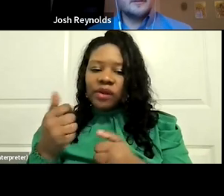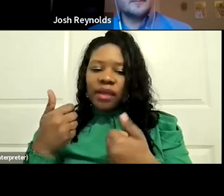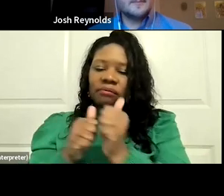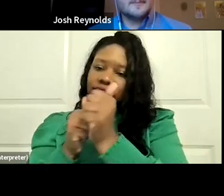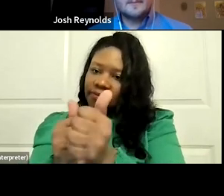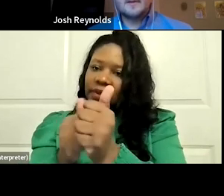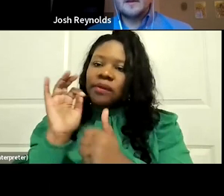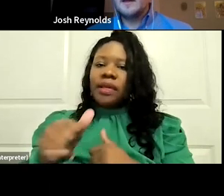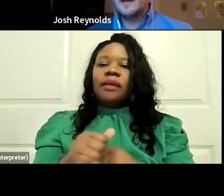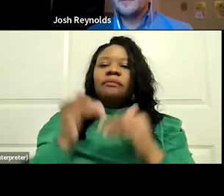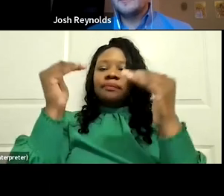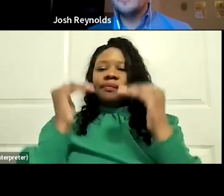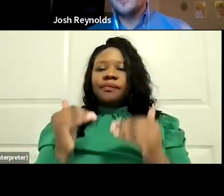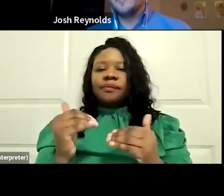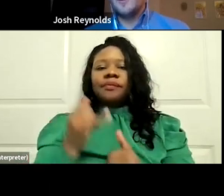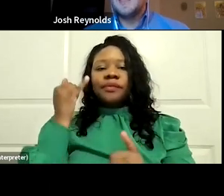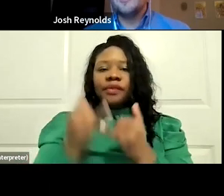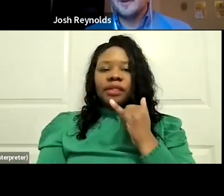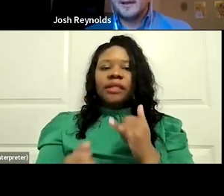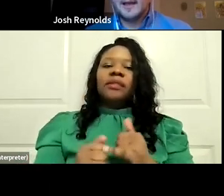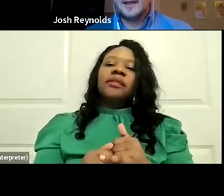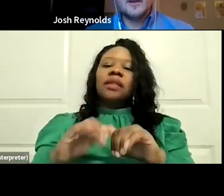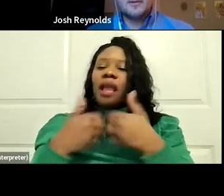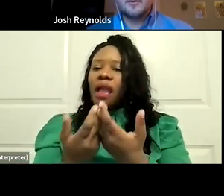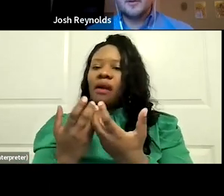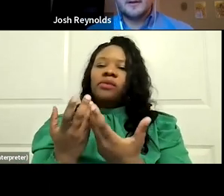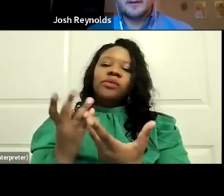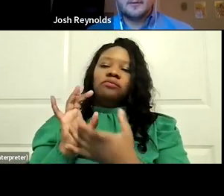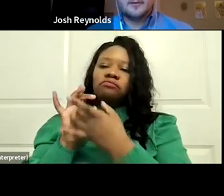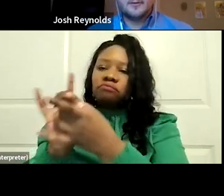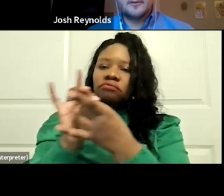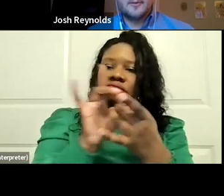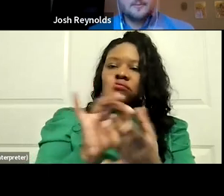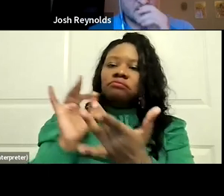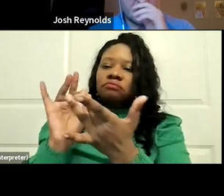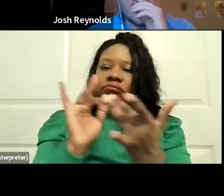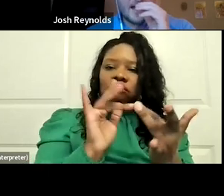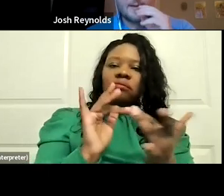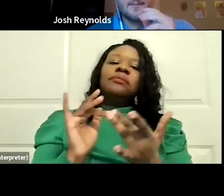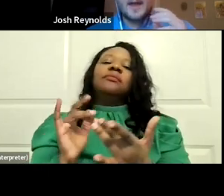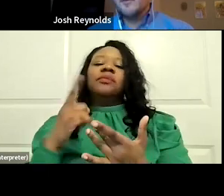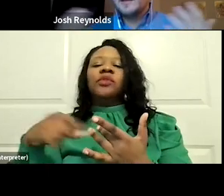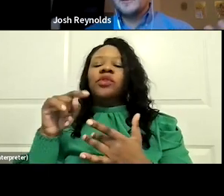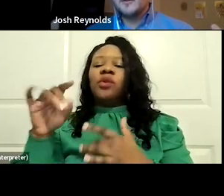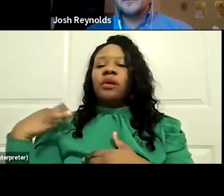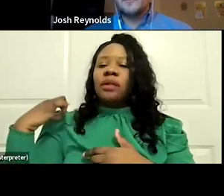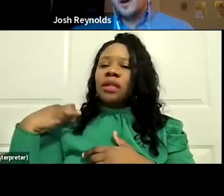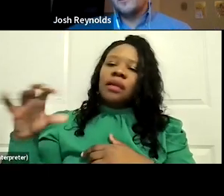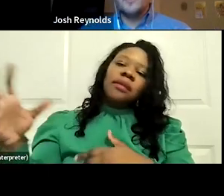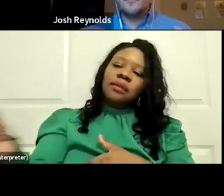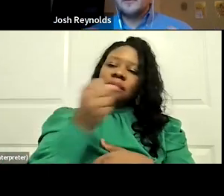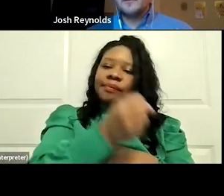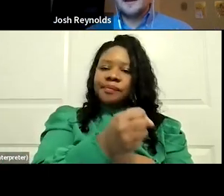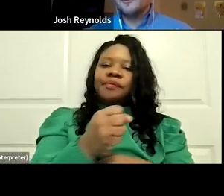Next slide, please. And lastly, let's talk about how to engage with your elected officials. So everybody can use